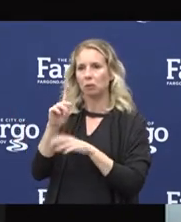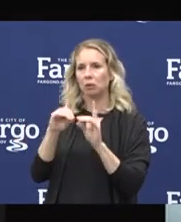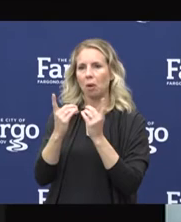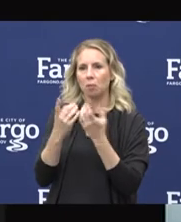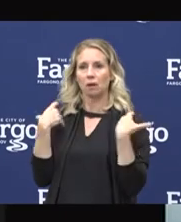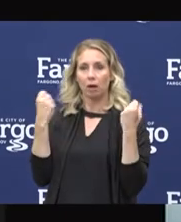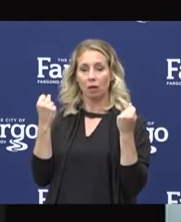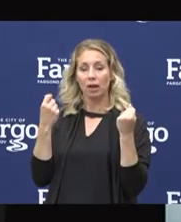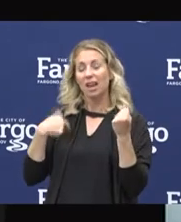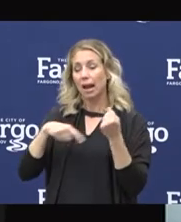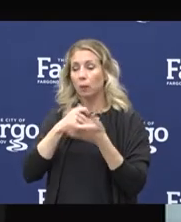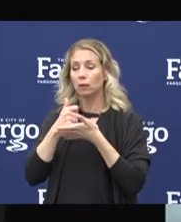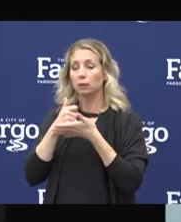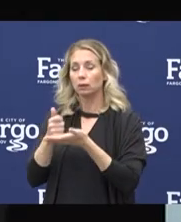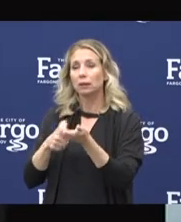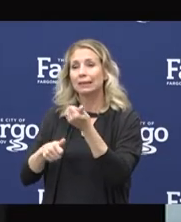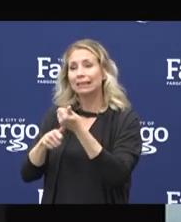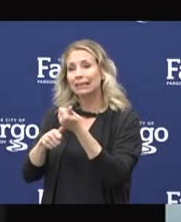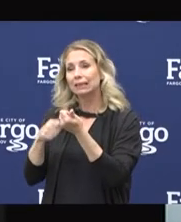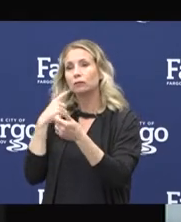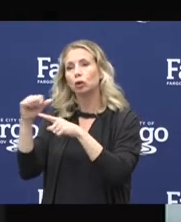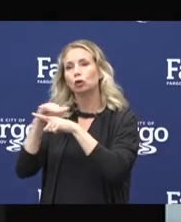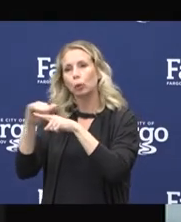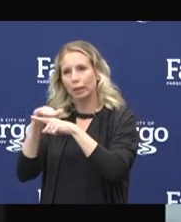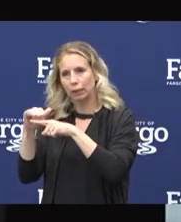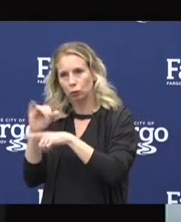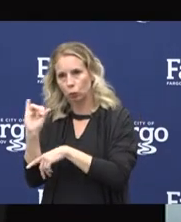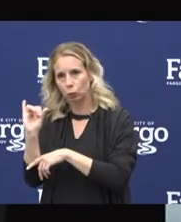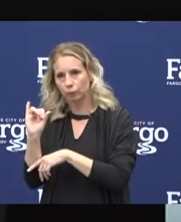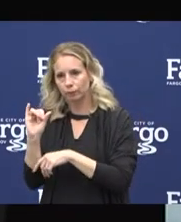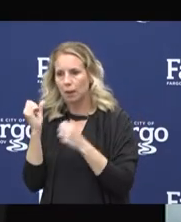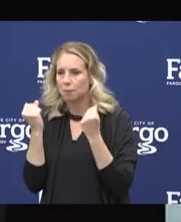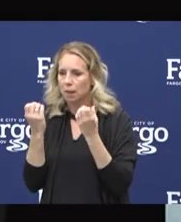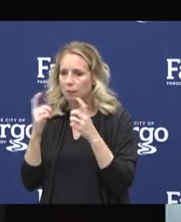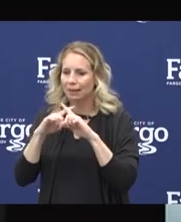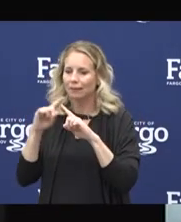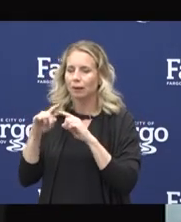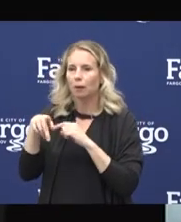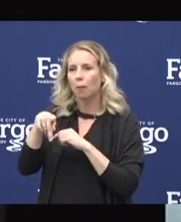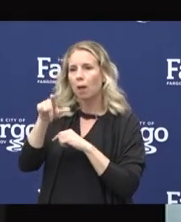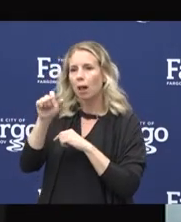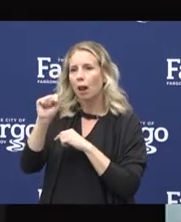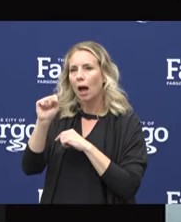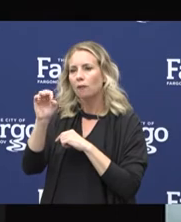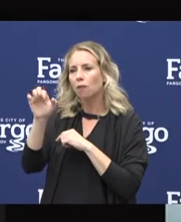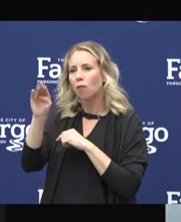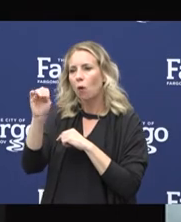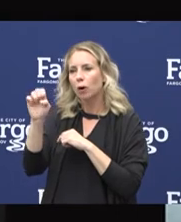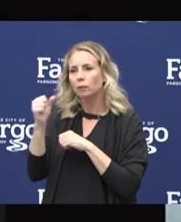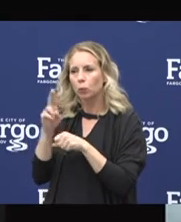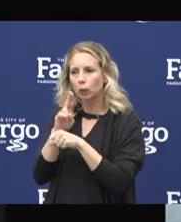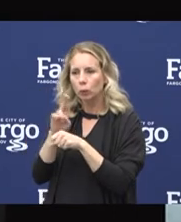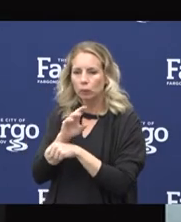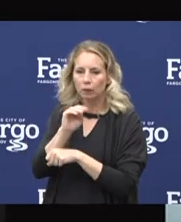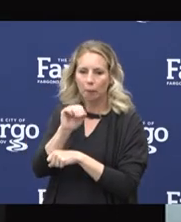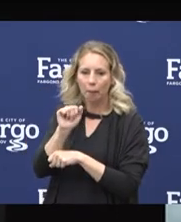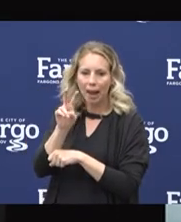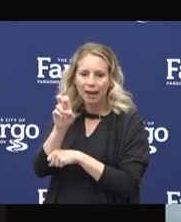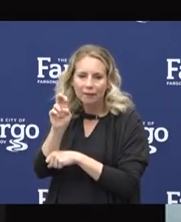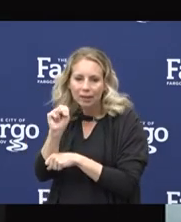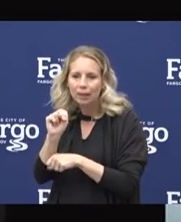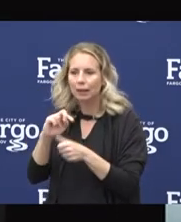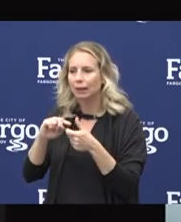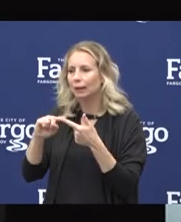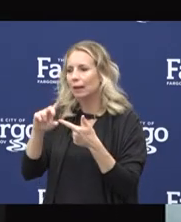We have many different platforms that we use, such as Maven, Dynamics, SAS, and different